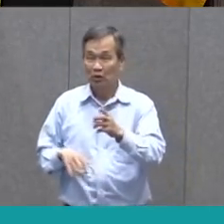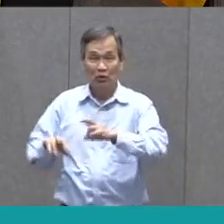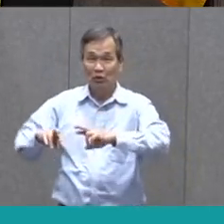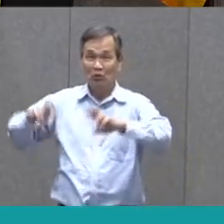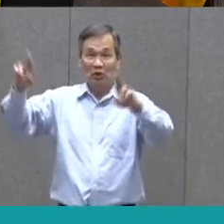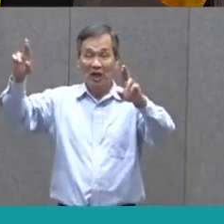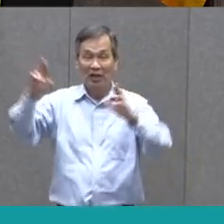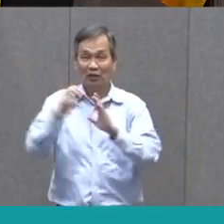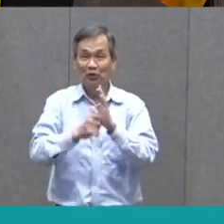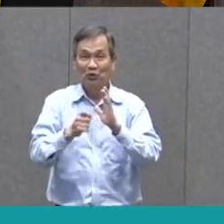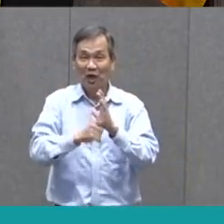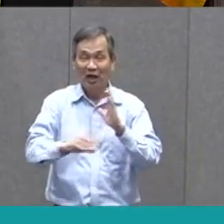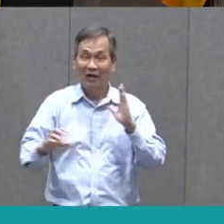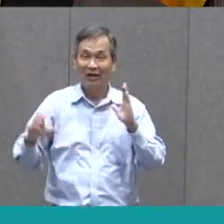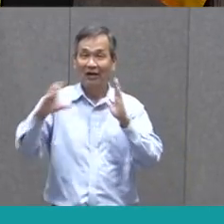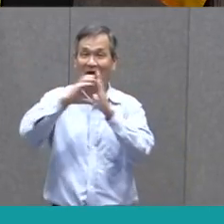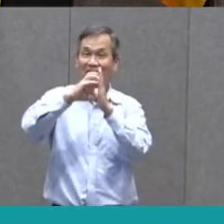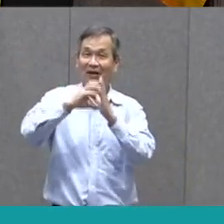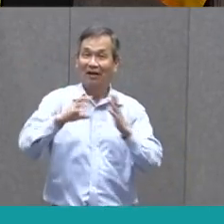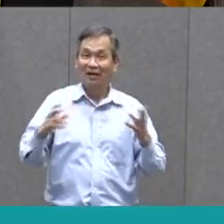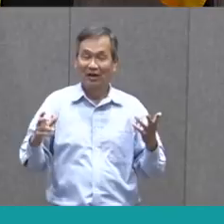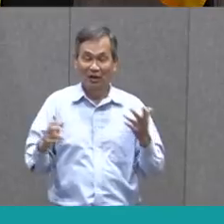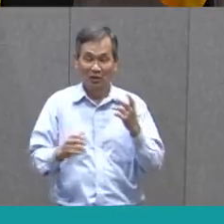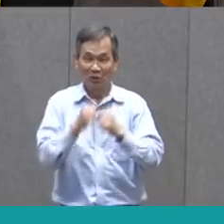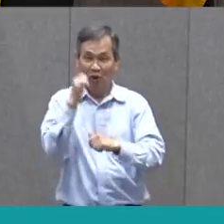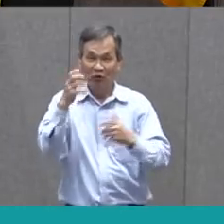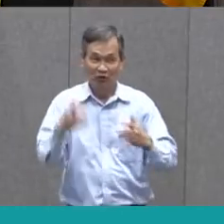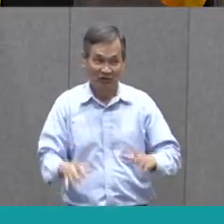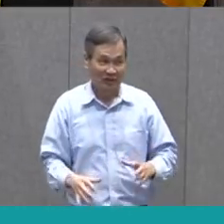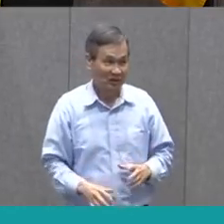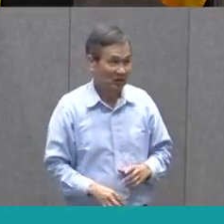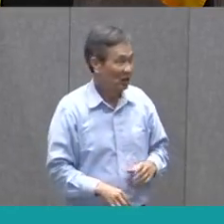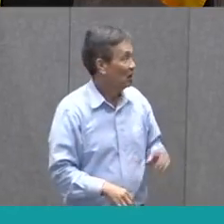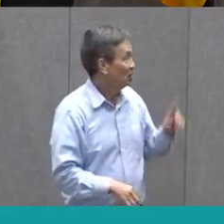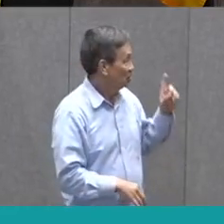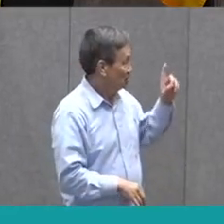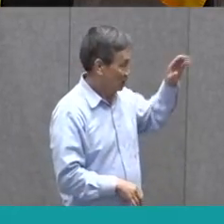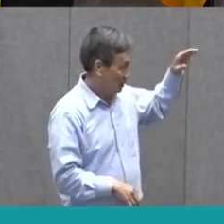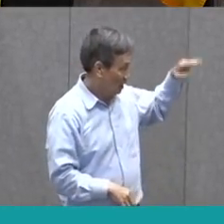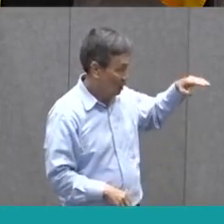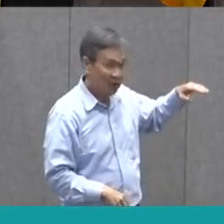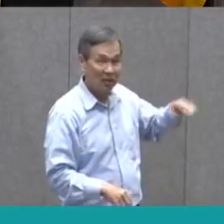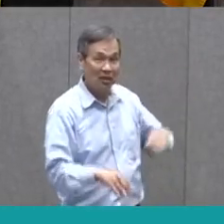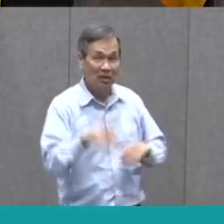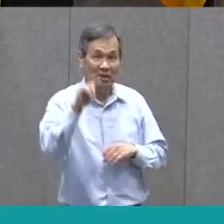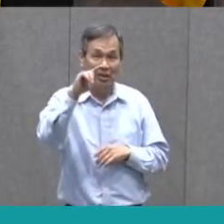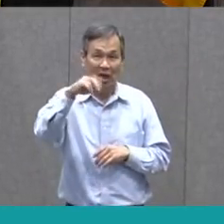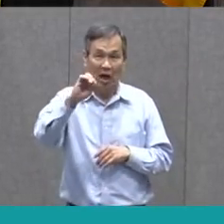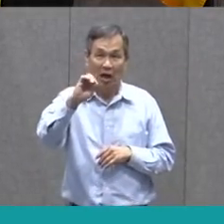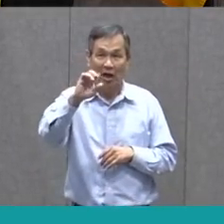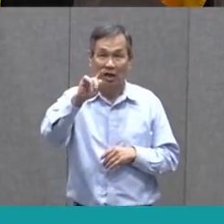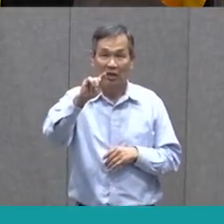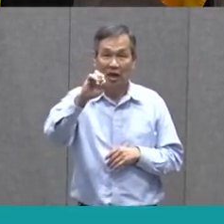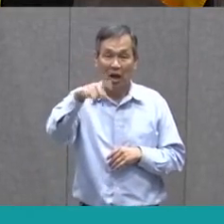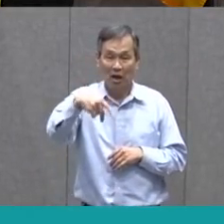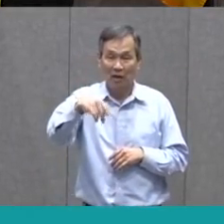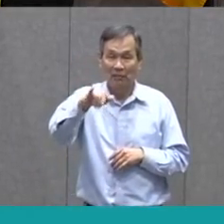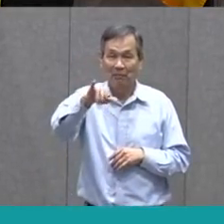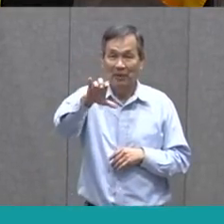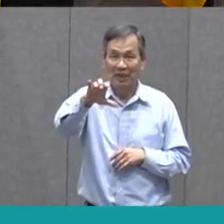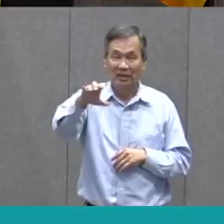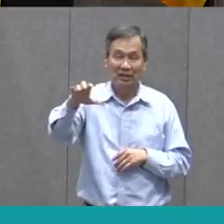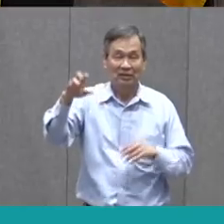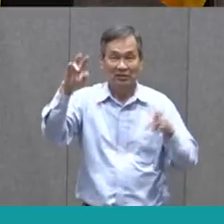And it's mostly done for you. So you're going to start out with your topic sentence, right? Topic sentence is the